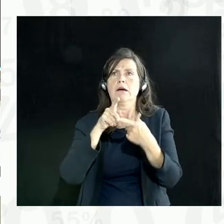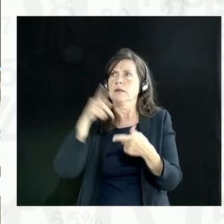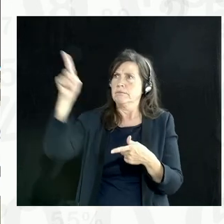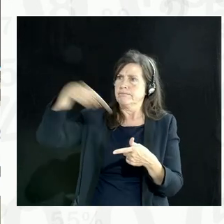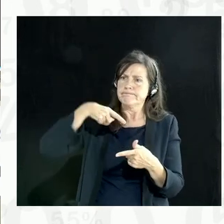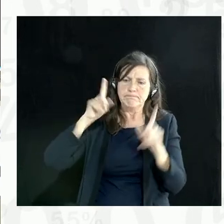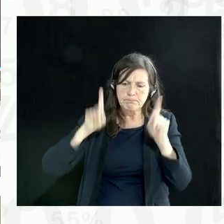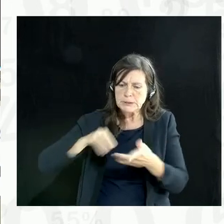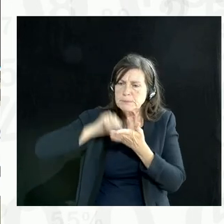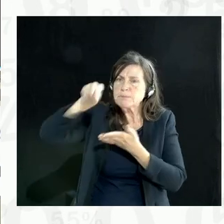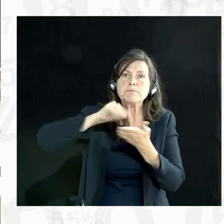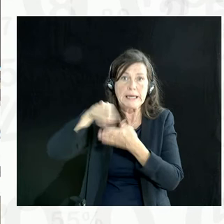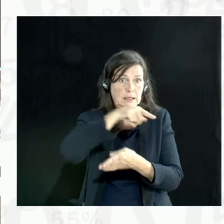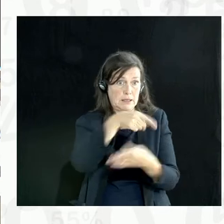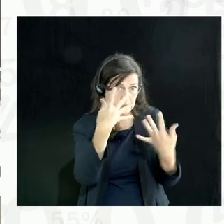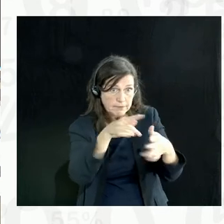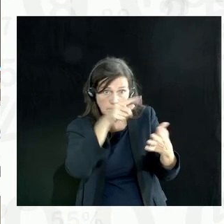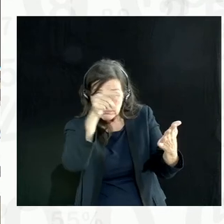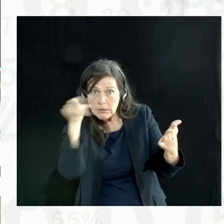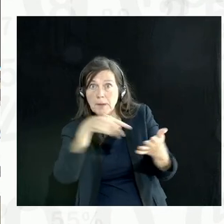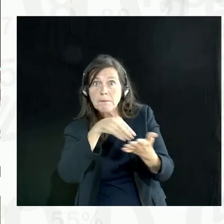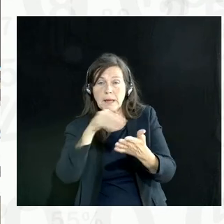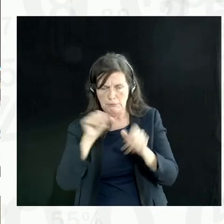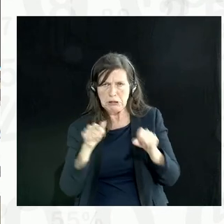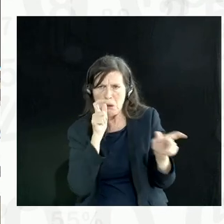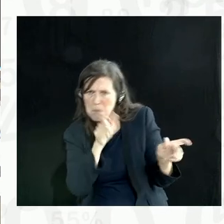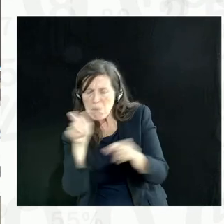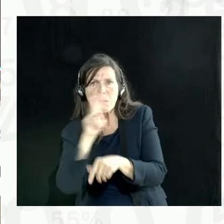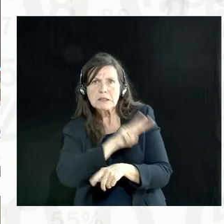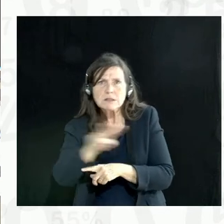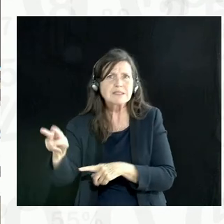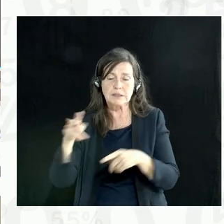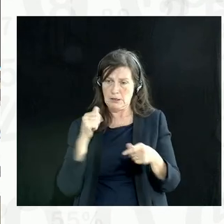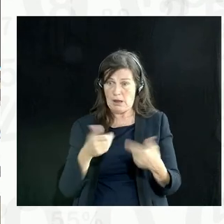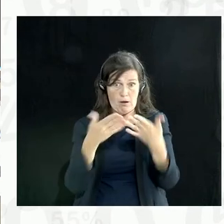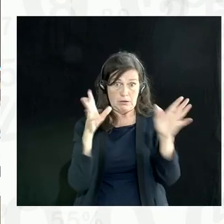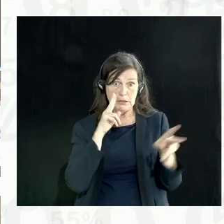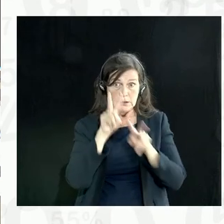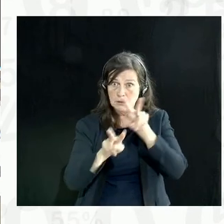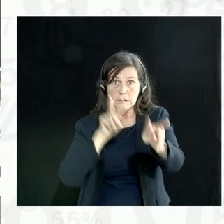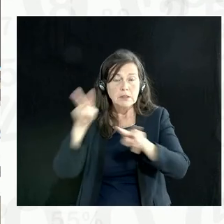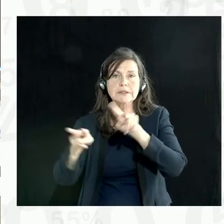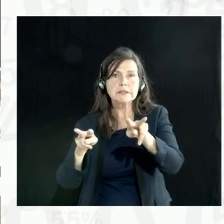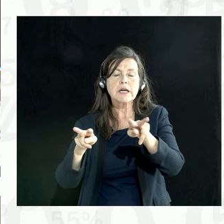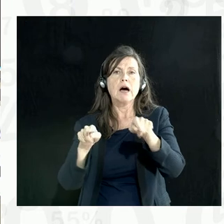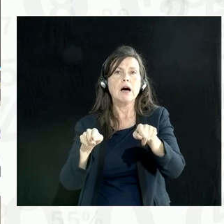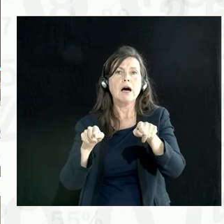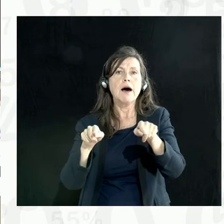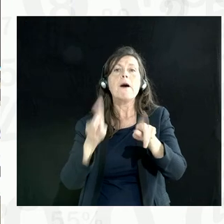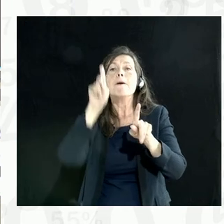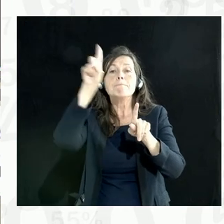very good things to look at for positive outcomes and it is not identifiable to the individual.